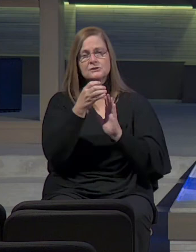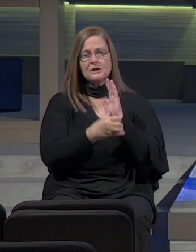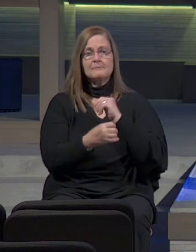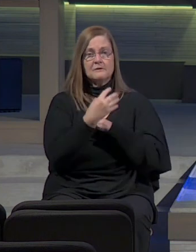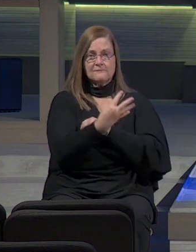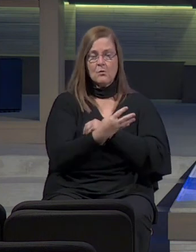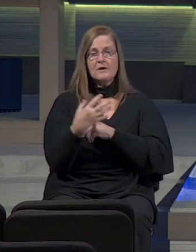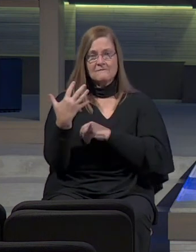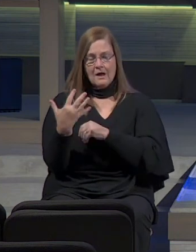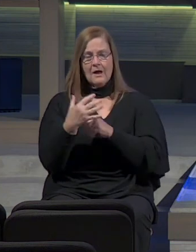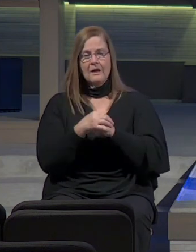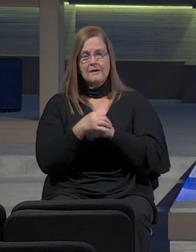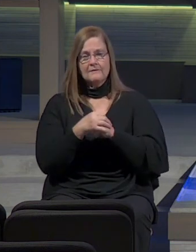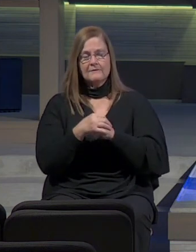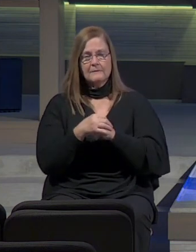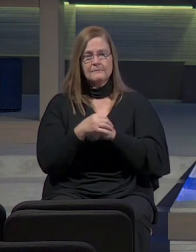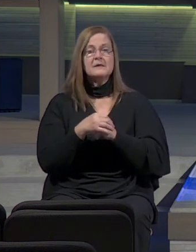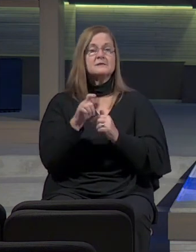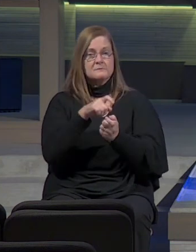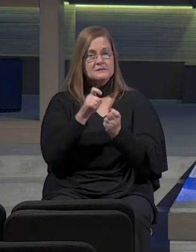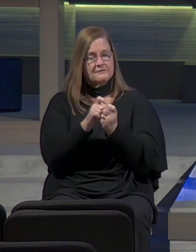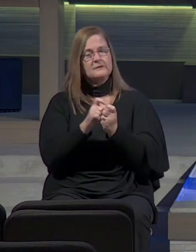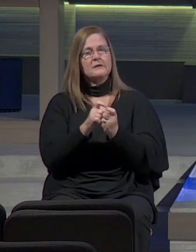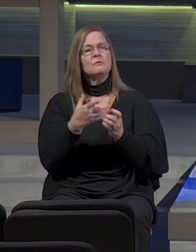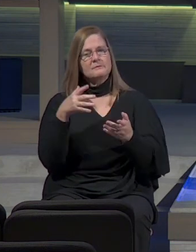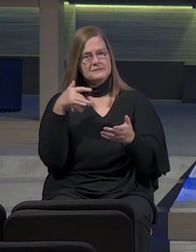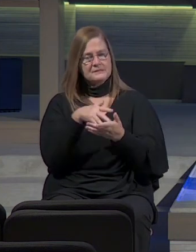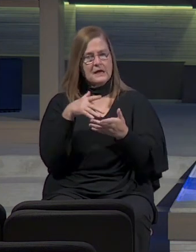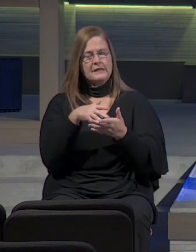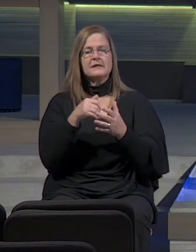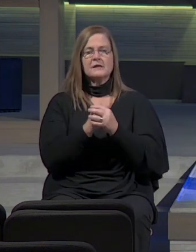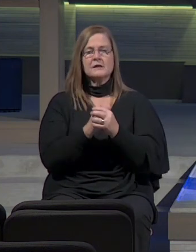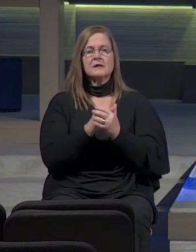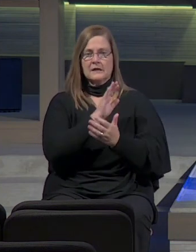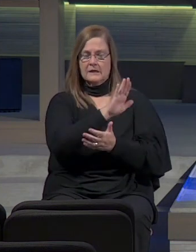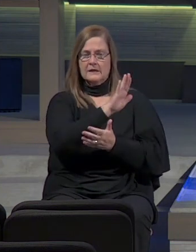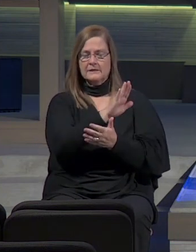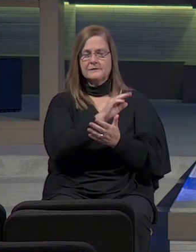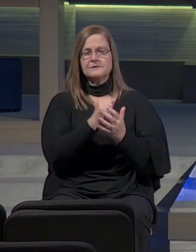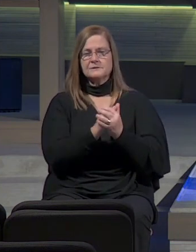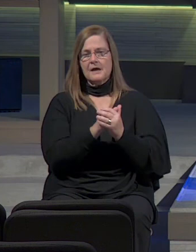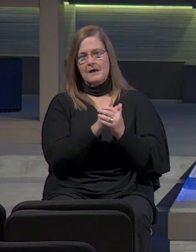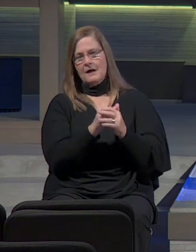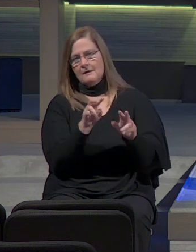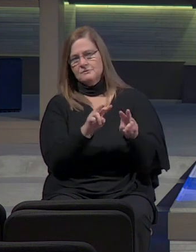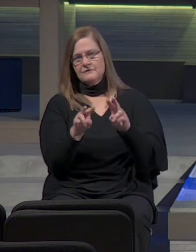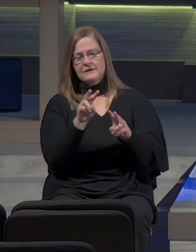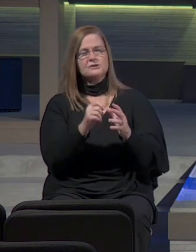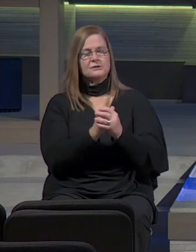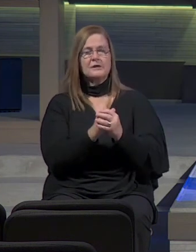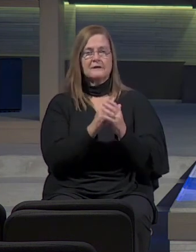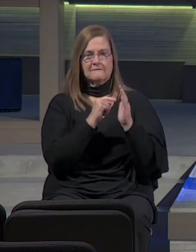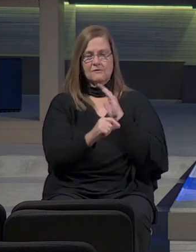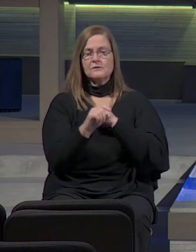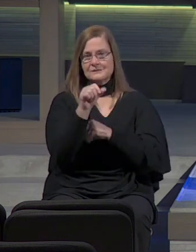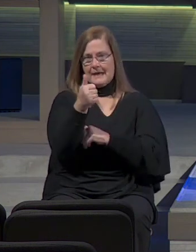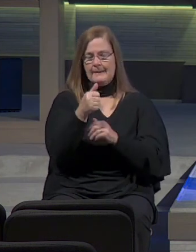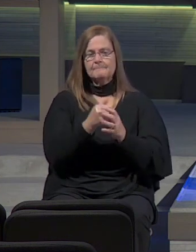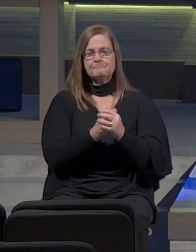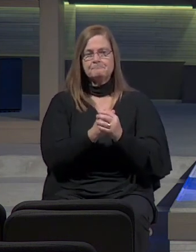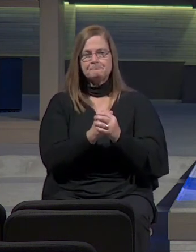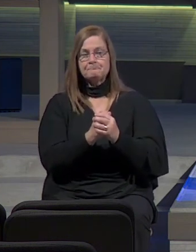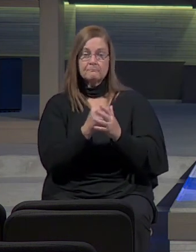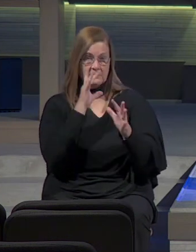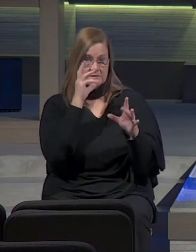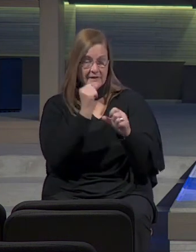specifically we're going to spend a couple of weeks just in Jeremiah's observation in verse 10. I'll even tell you what it is. It's just absolutely fascinating.